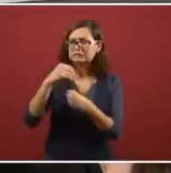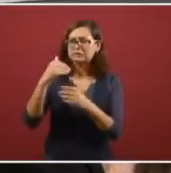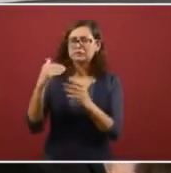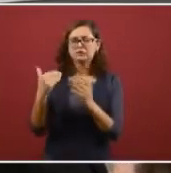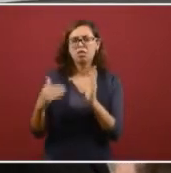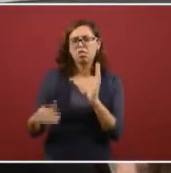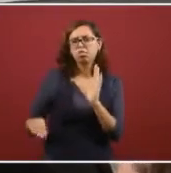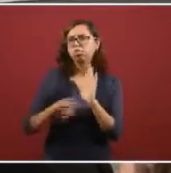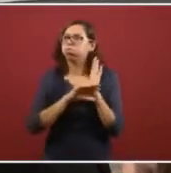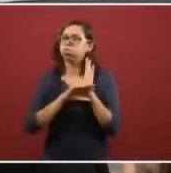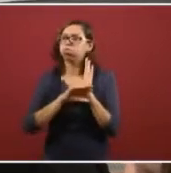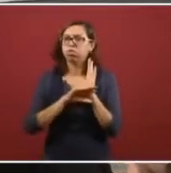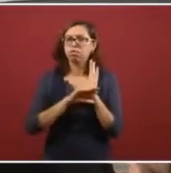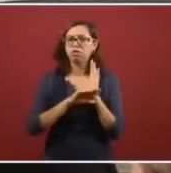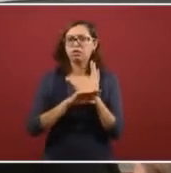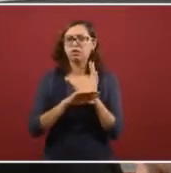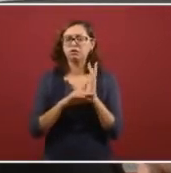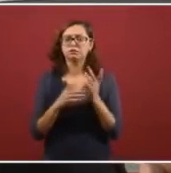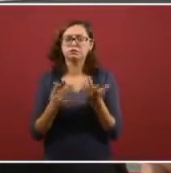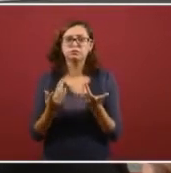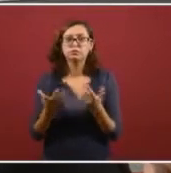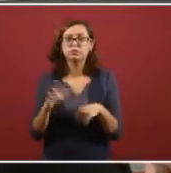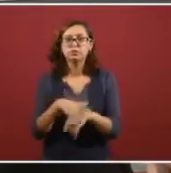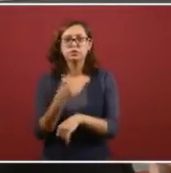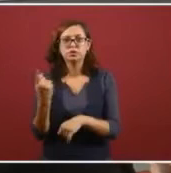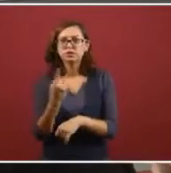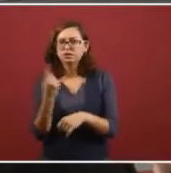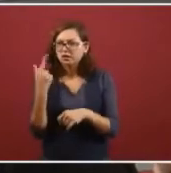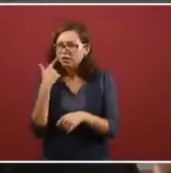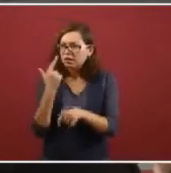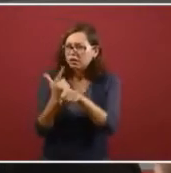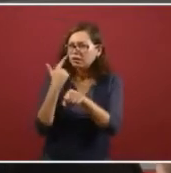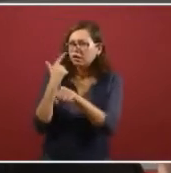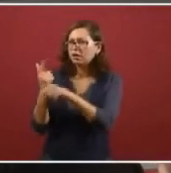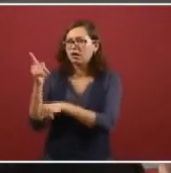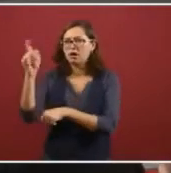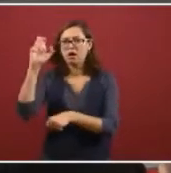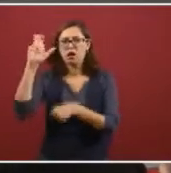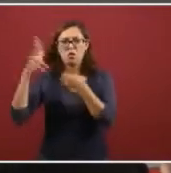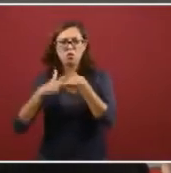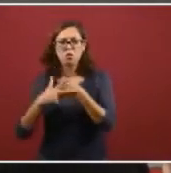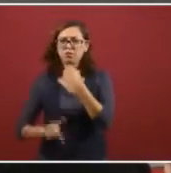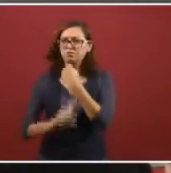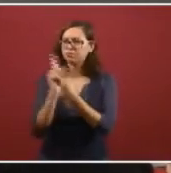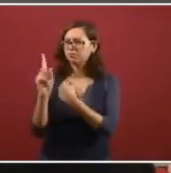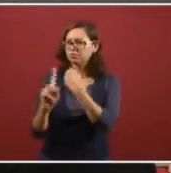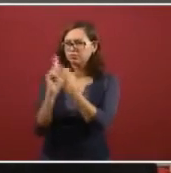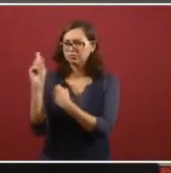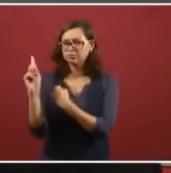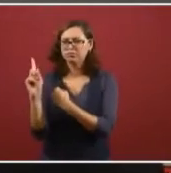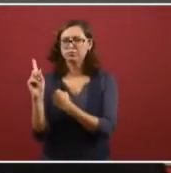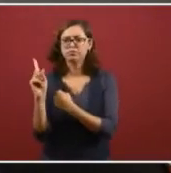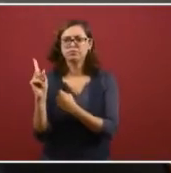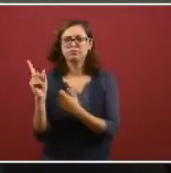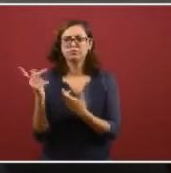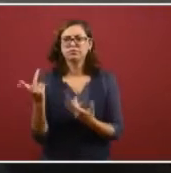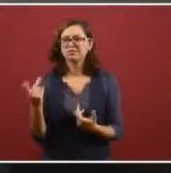And the country could go into, like other places have gone into a recession, like, uh, Europe.